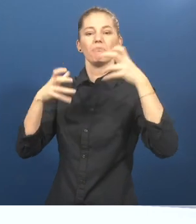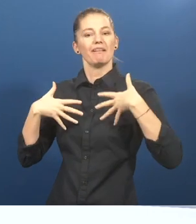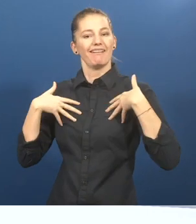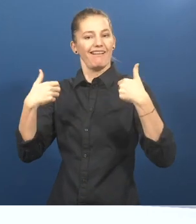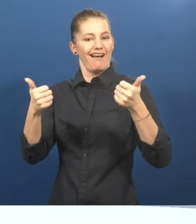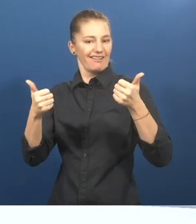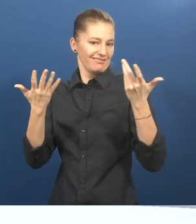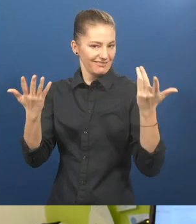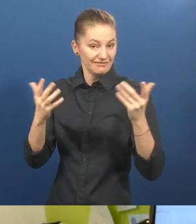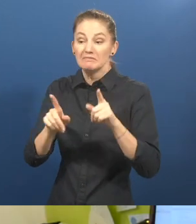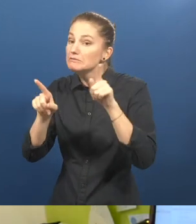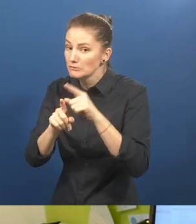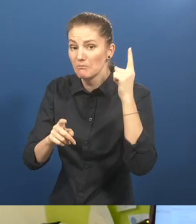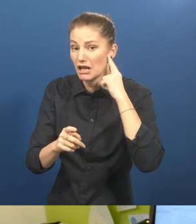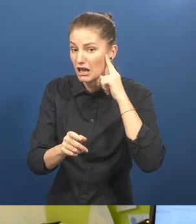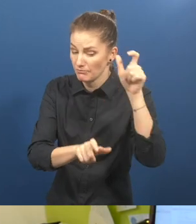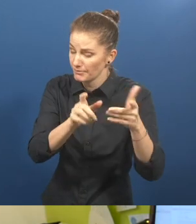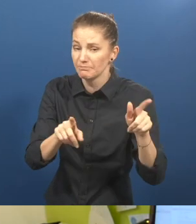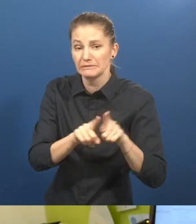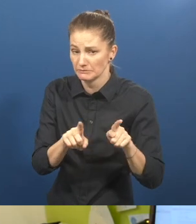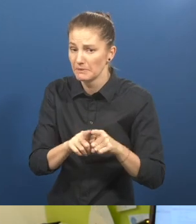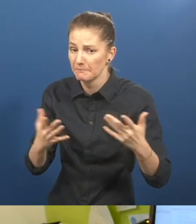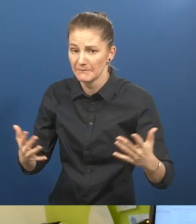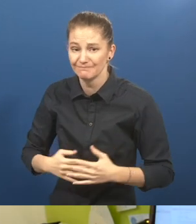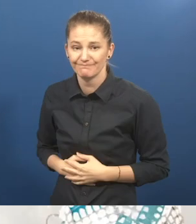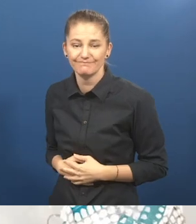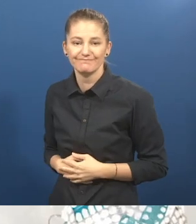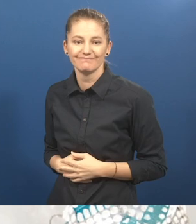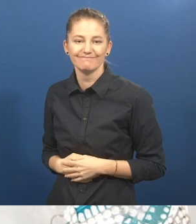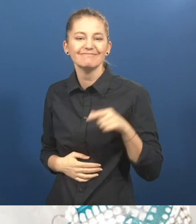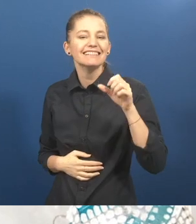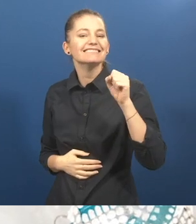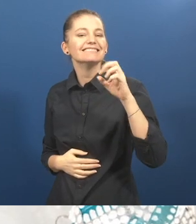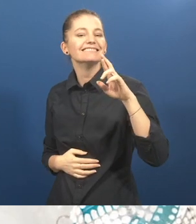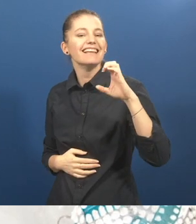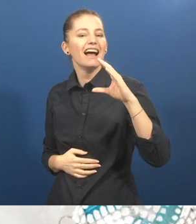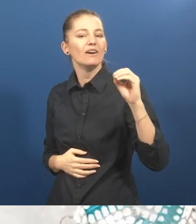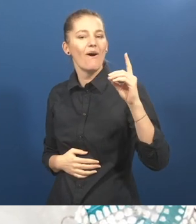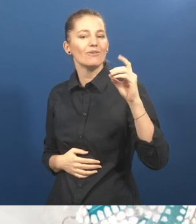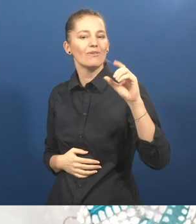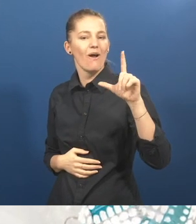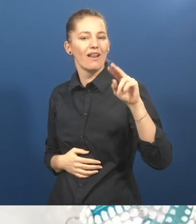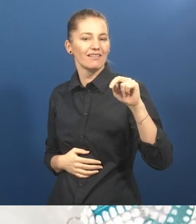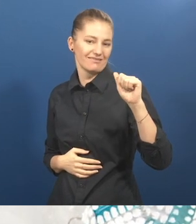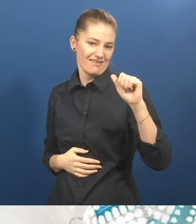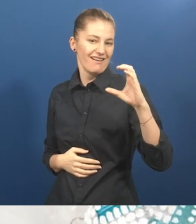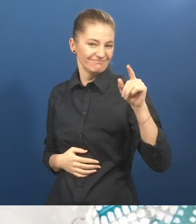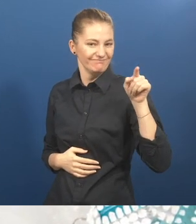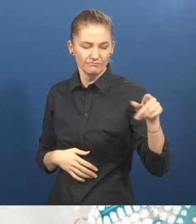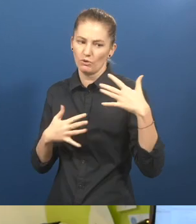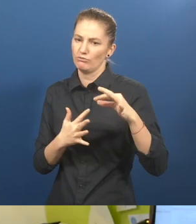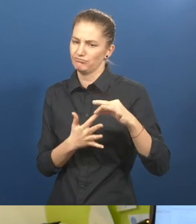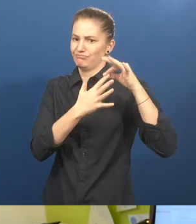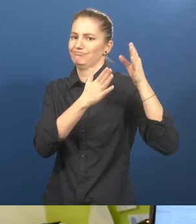Karin Simonic. Mr. Sergio Dolanz is unique and his job is unique. There was no one in his